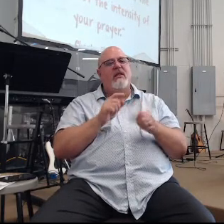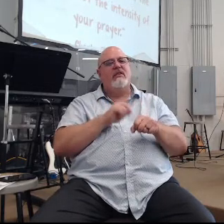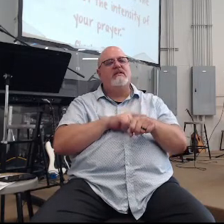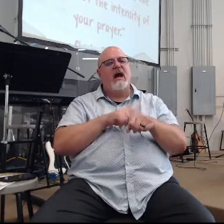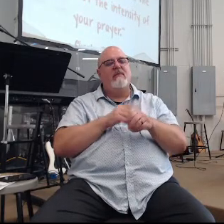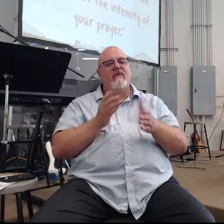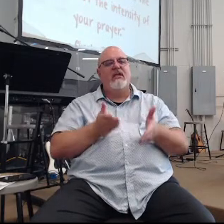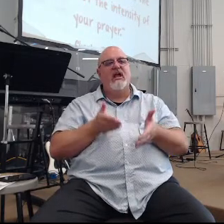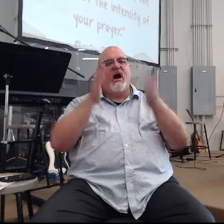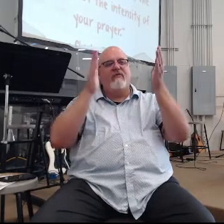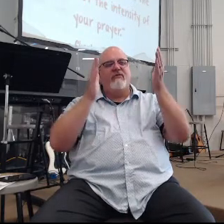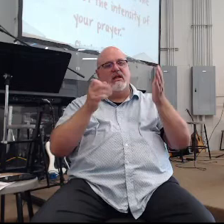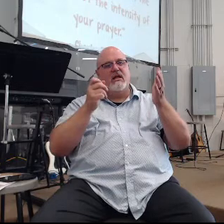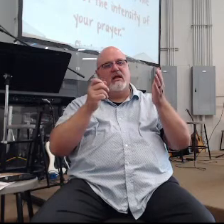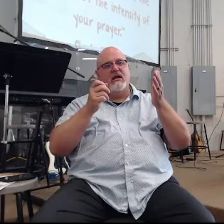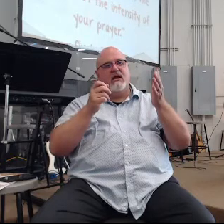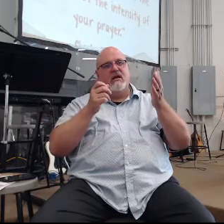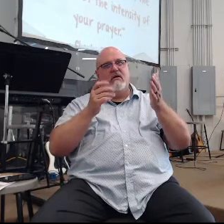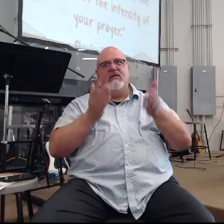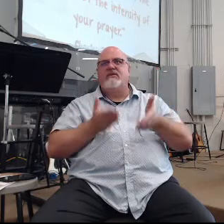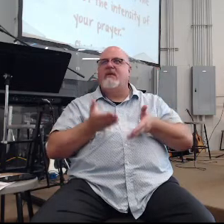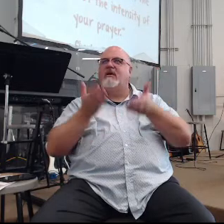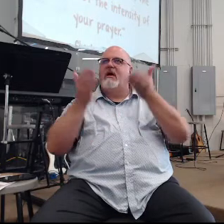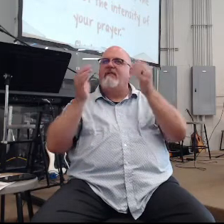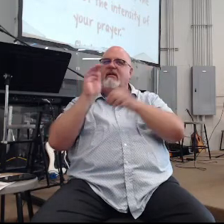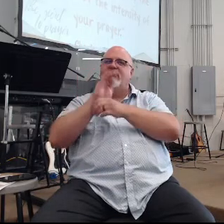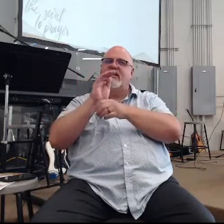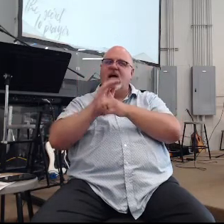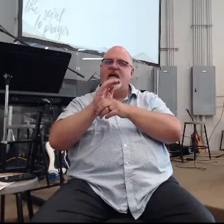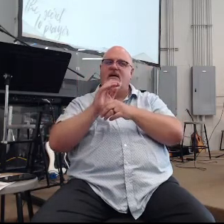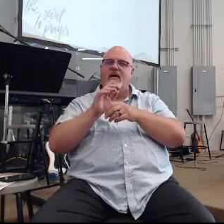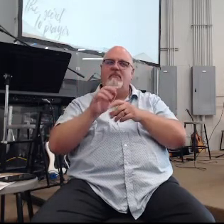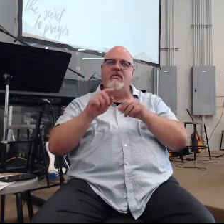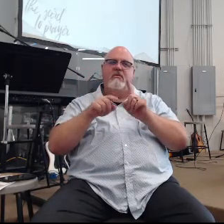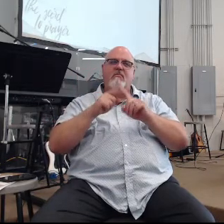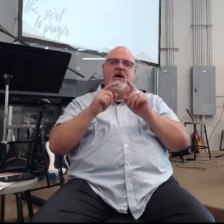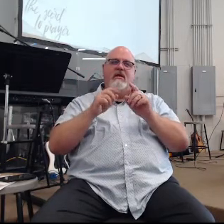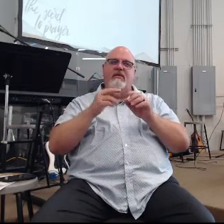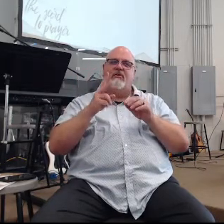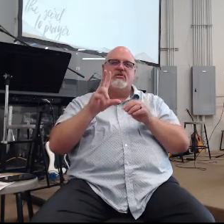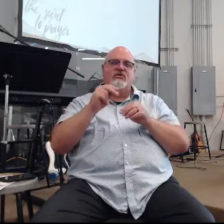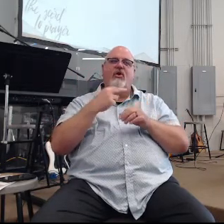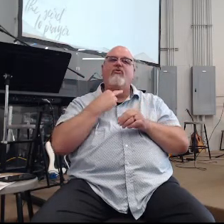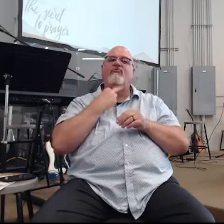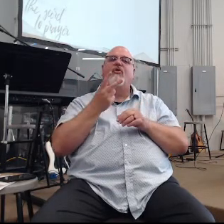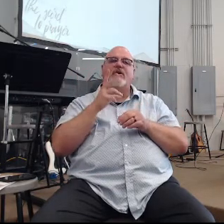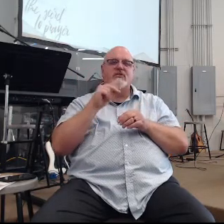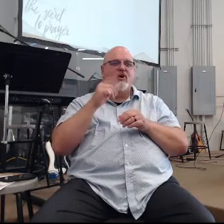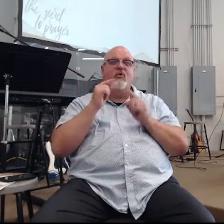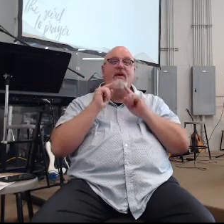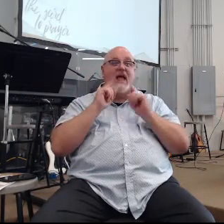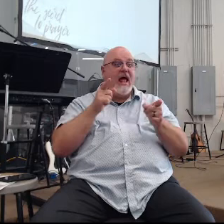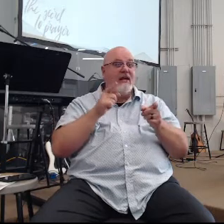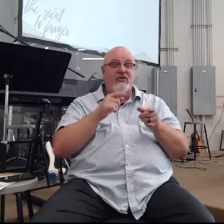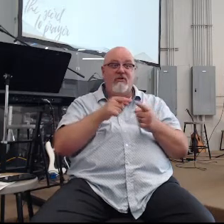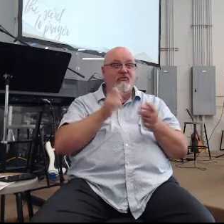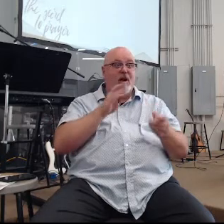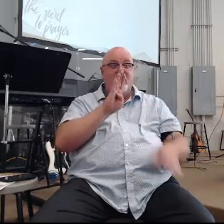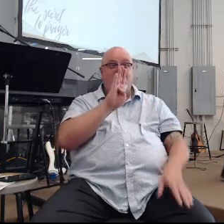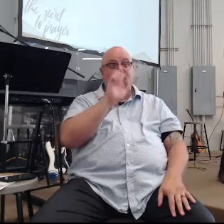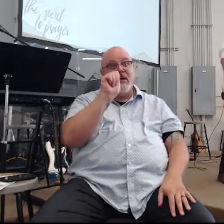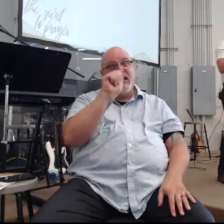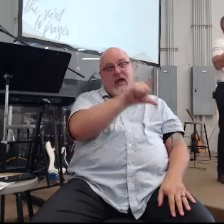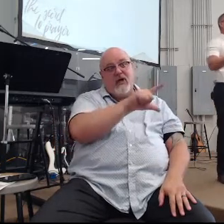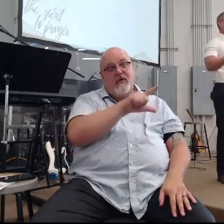offering of oblation which just means the time of the evening offering but there was no voice no one answered them no one paid